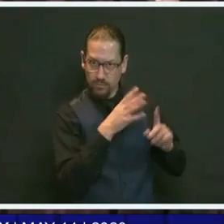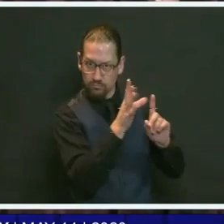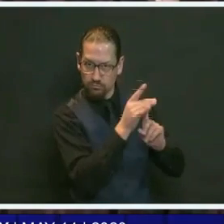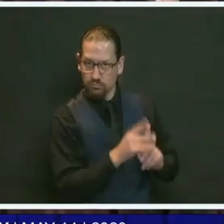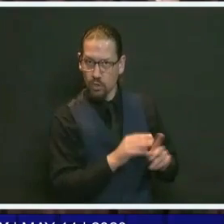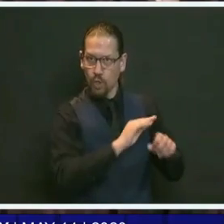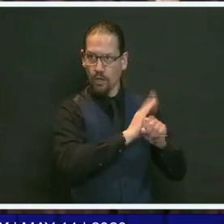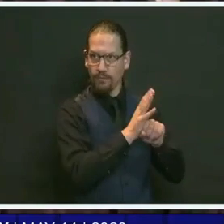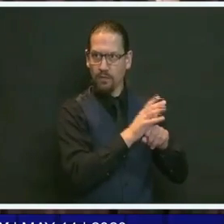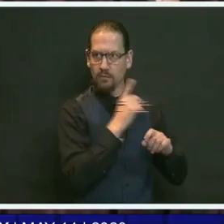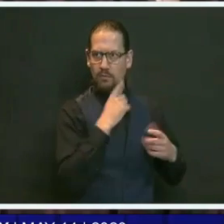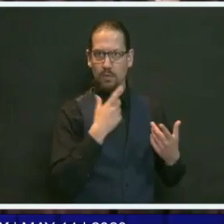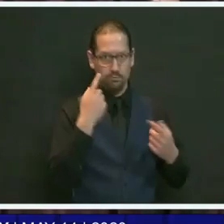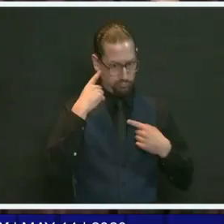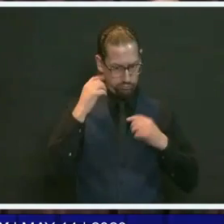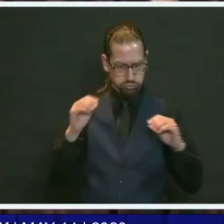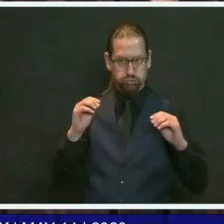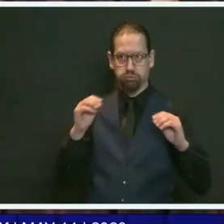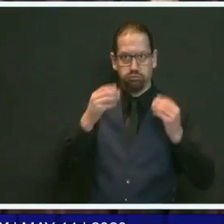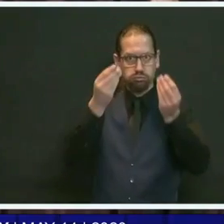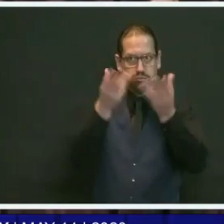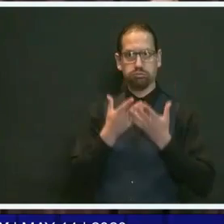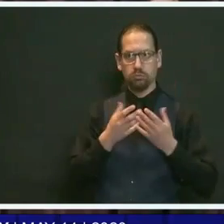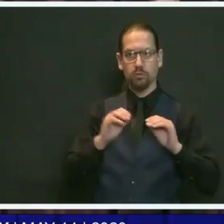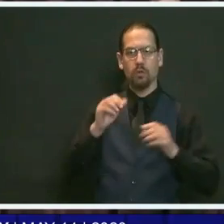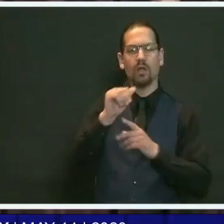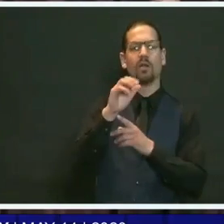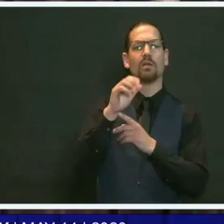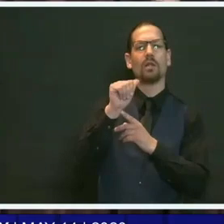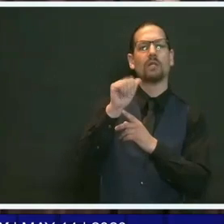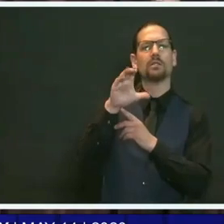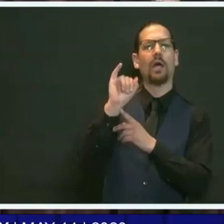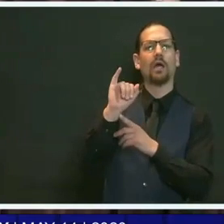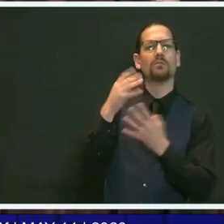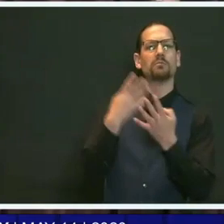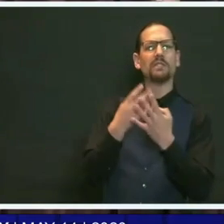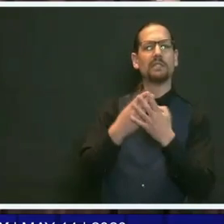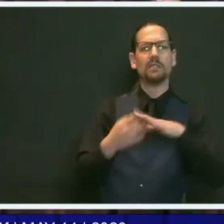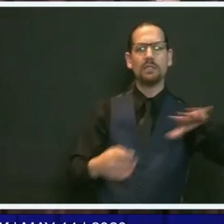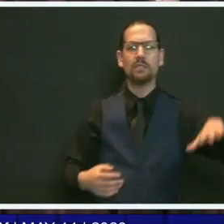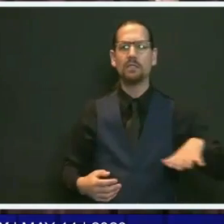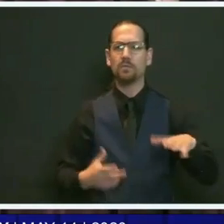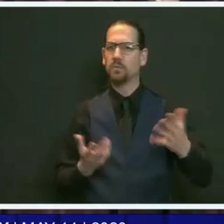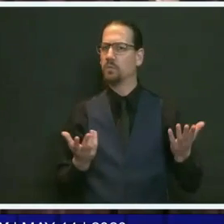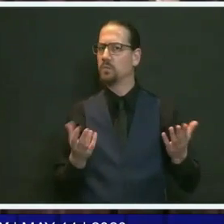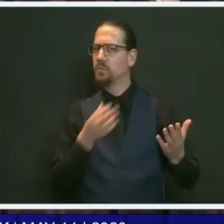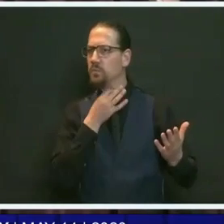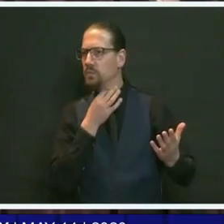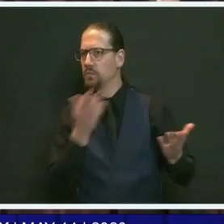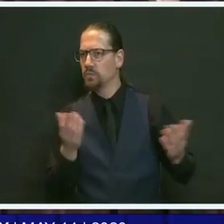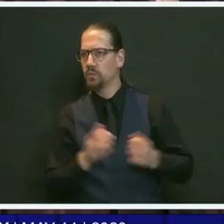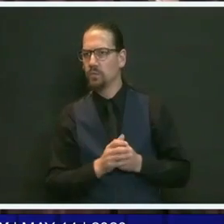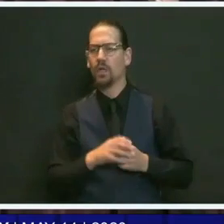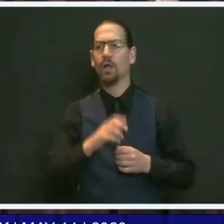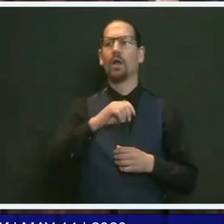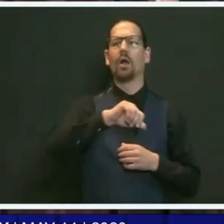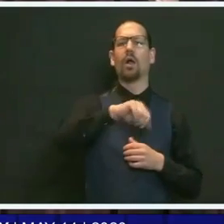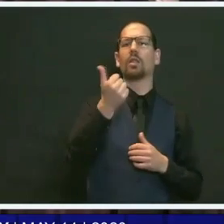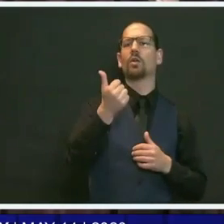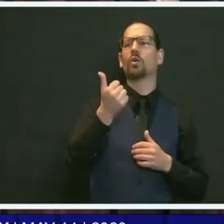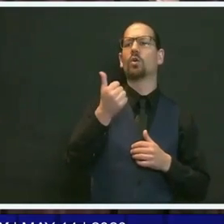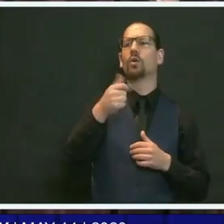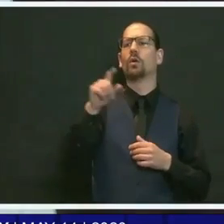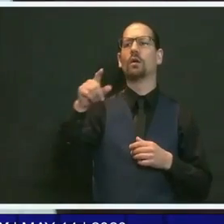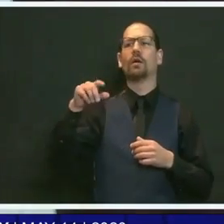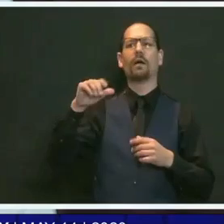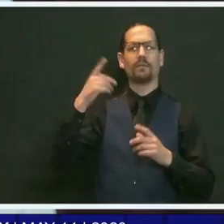at the ACI, correct me if I'm wrong, but the reports that the WIAT is filing with the federal court were to